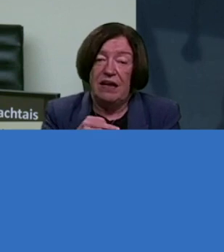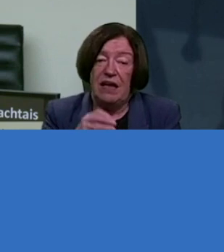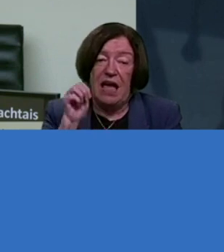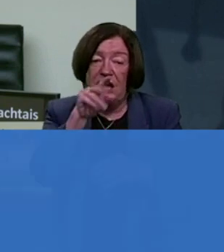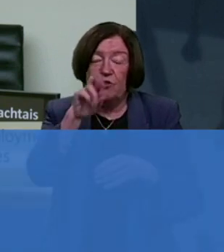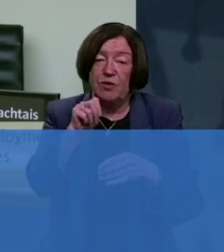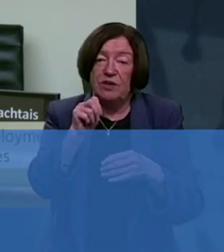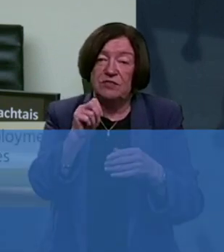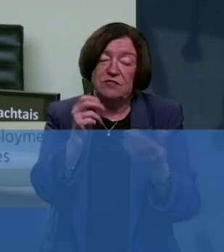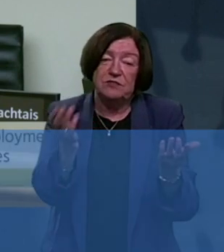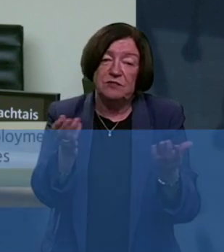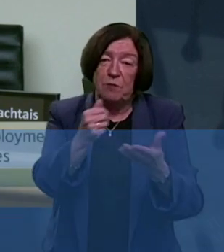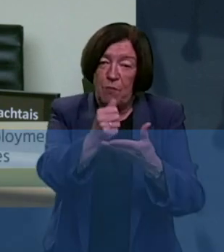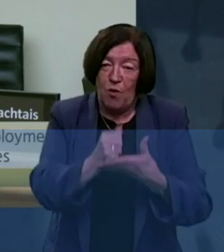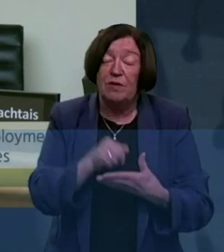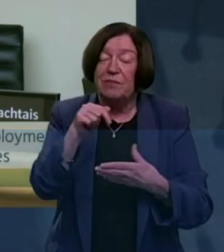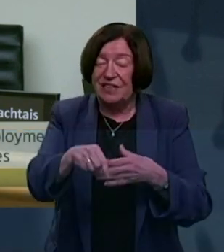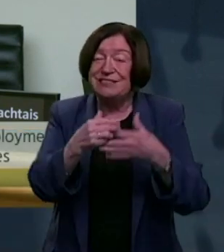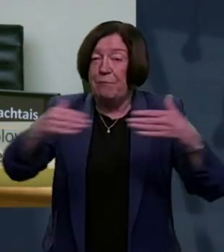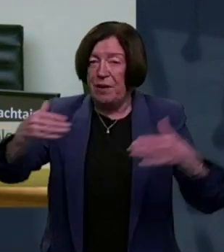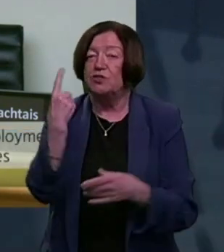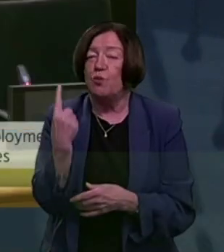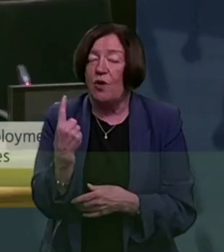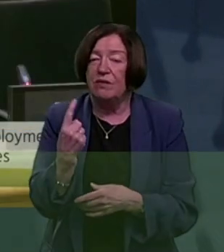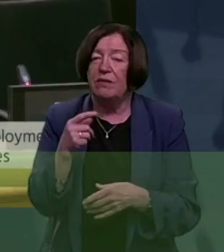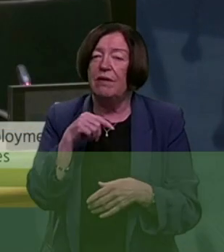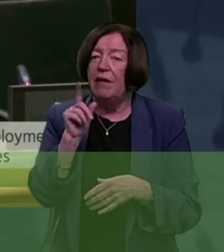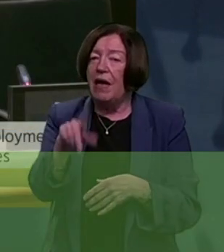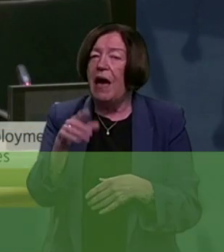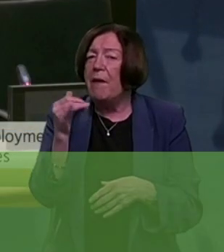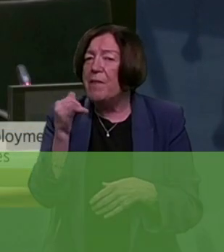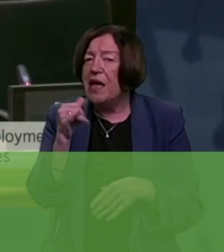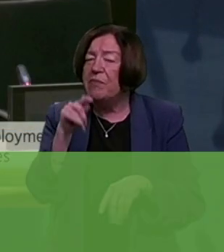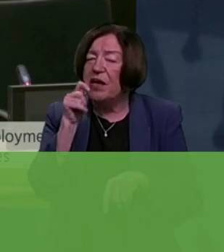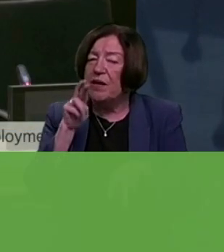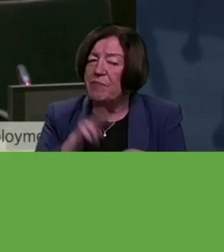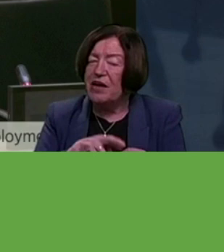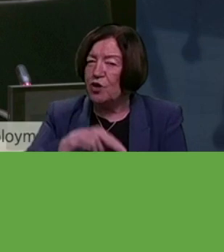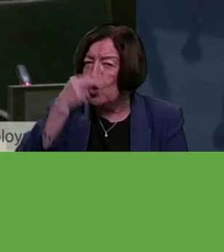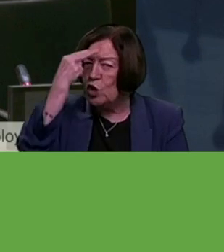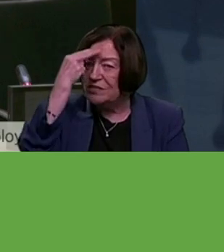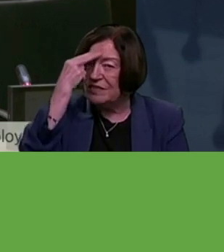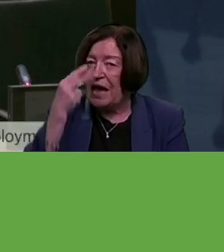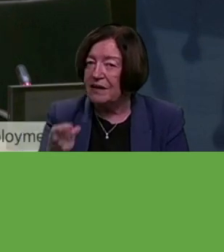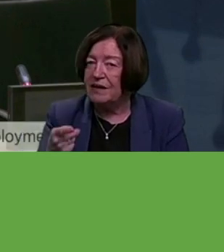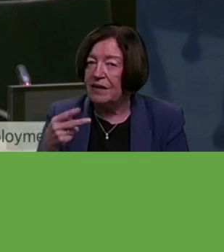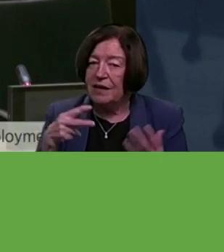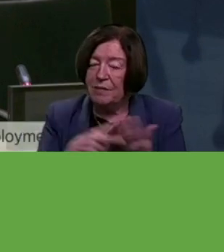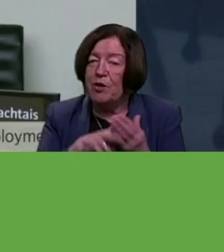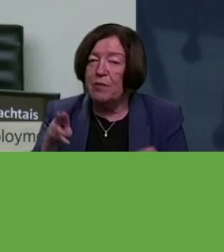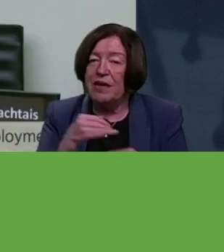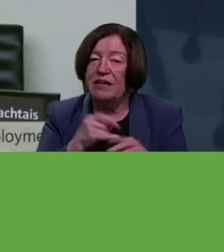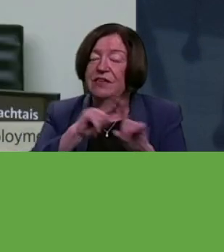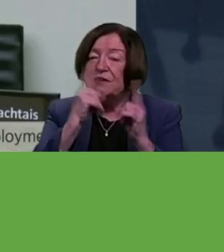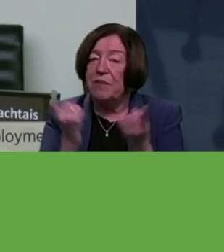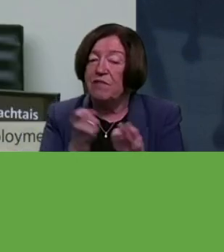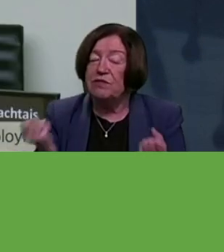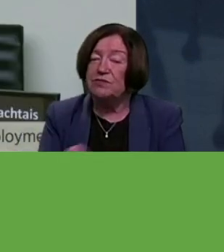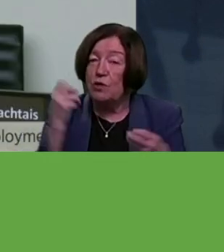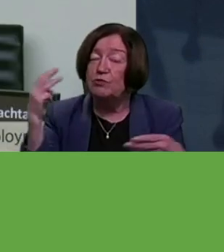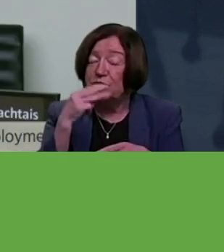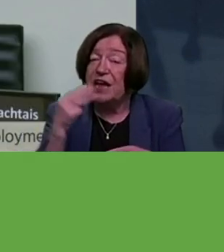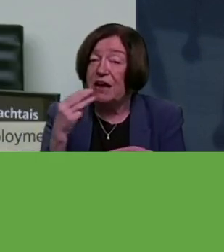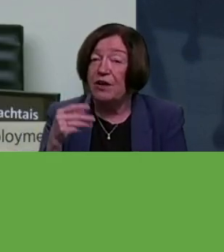supports, but that's the biggie. Yeah. And maybe a better understanding among people within the Department of Social Protection